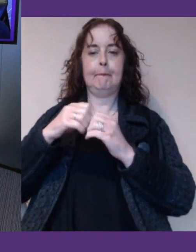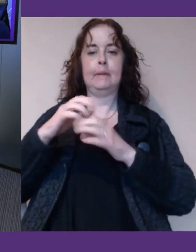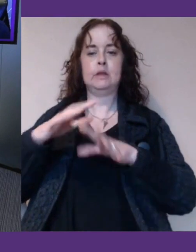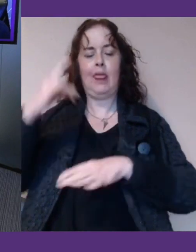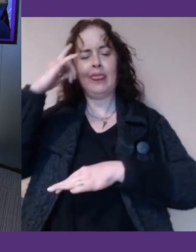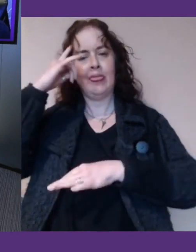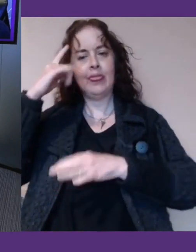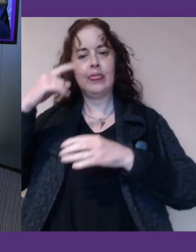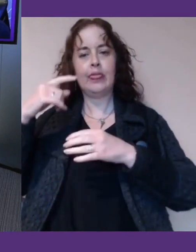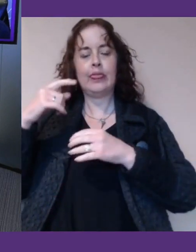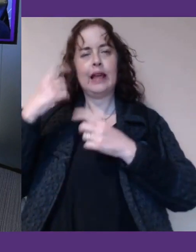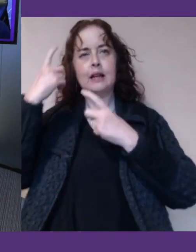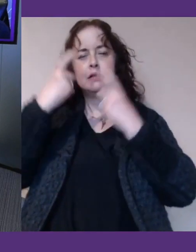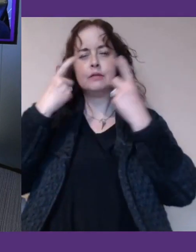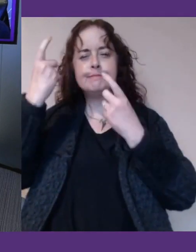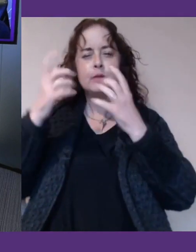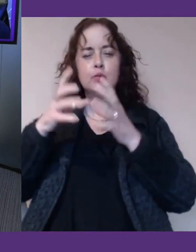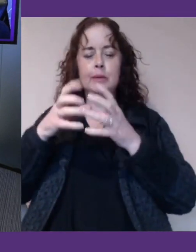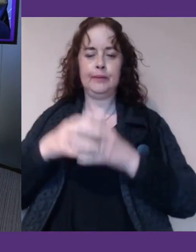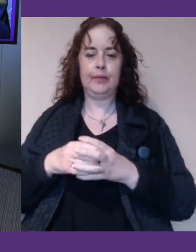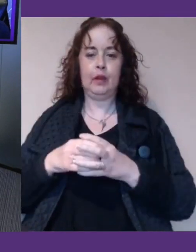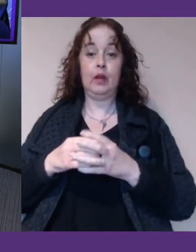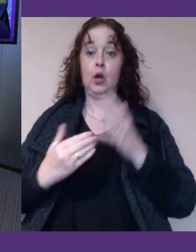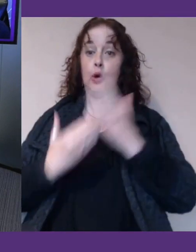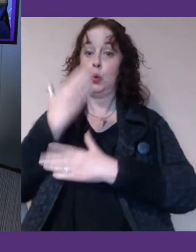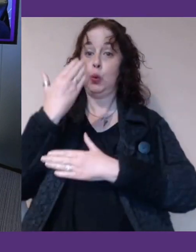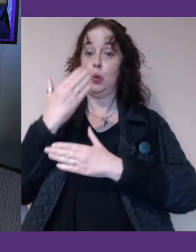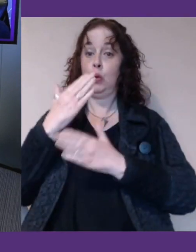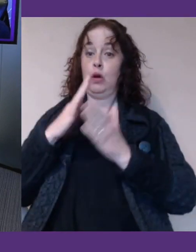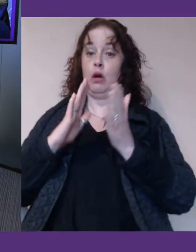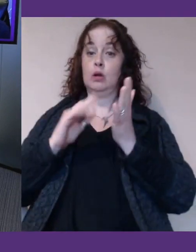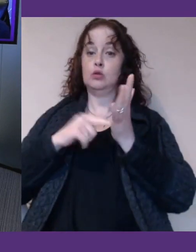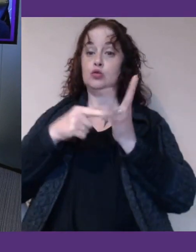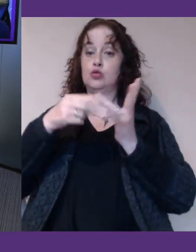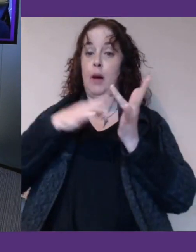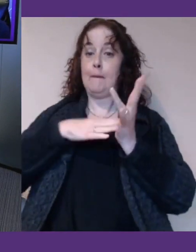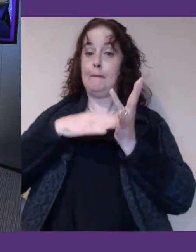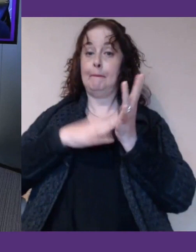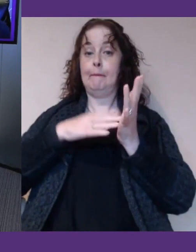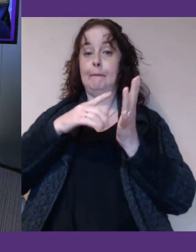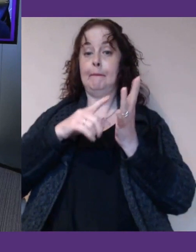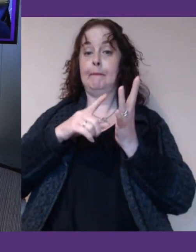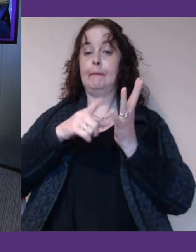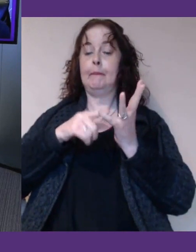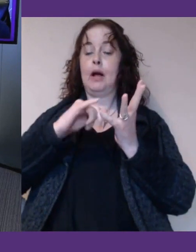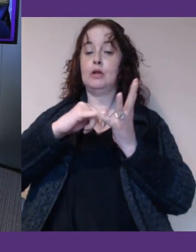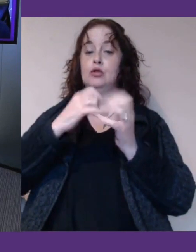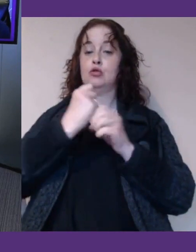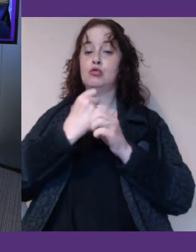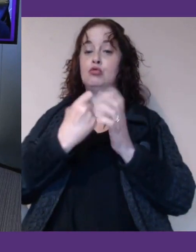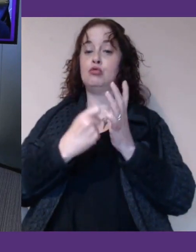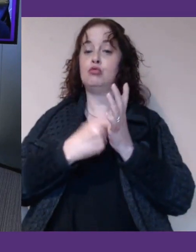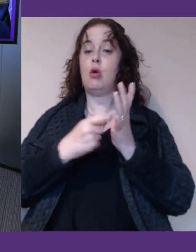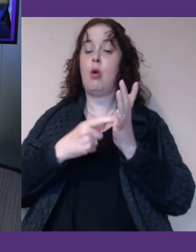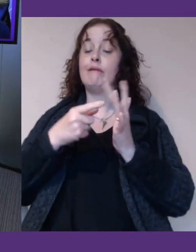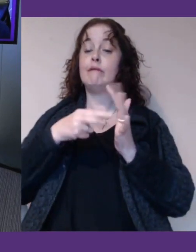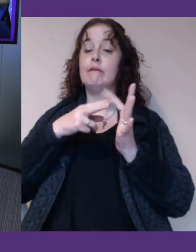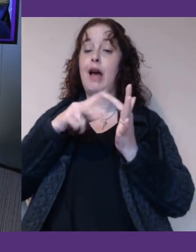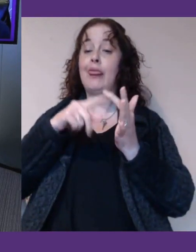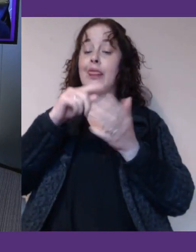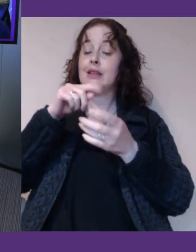So yeah, it was great to have the new minister, Tom Persgrove, at the reception. One of the things that we do at Policy Connect is